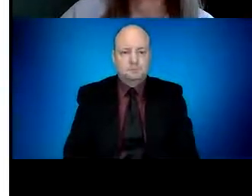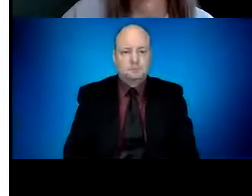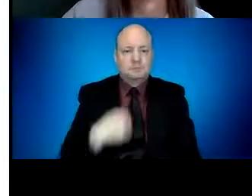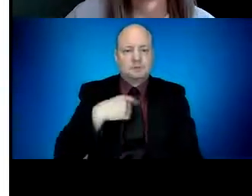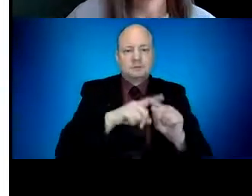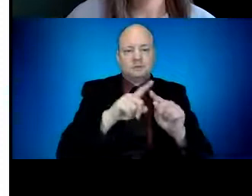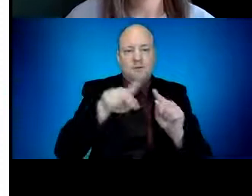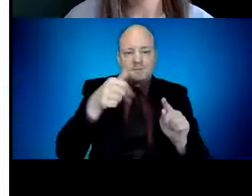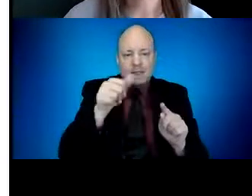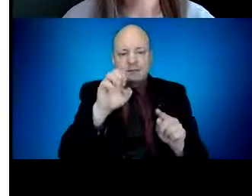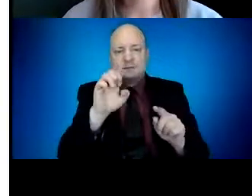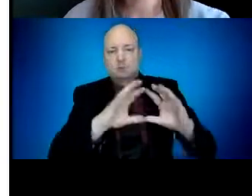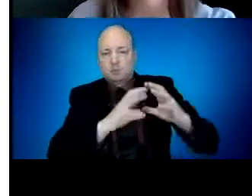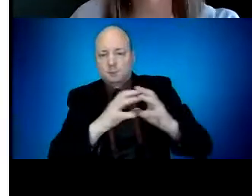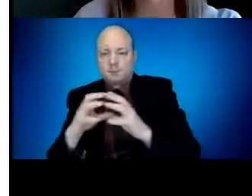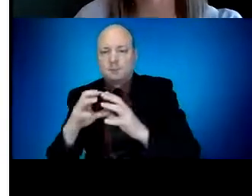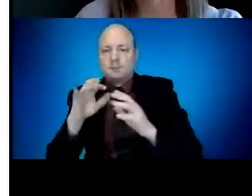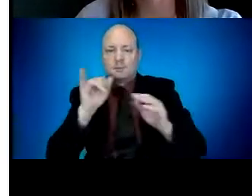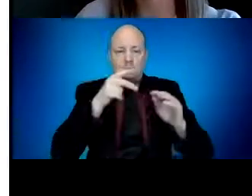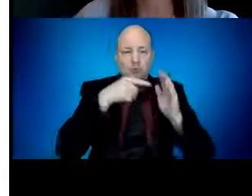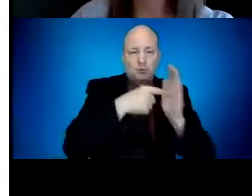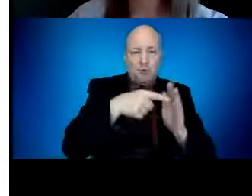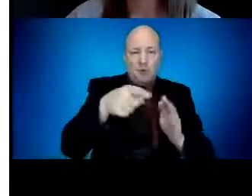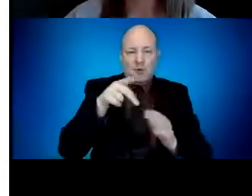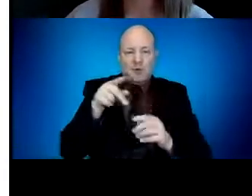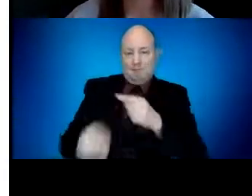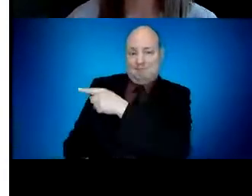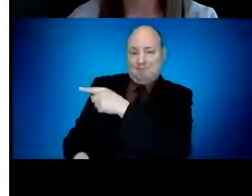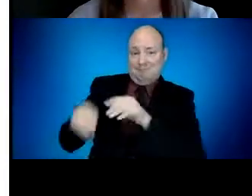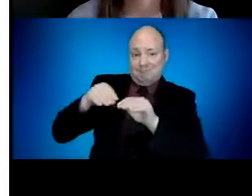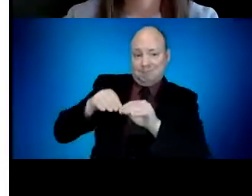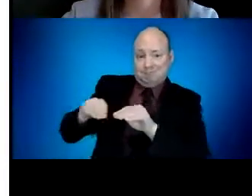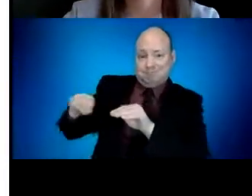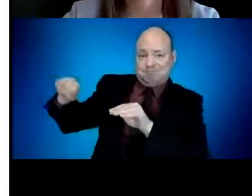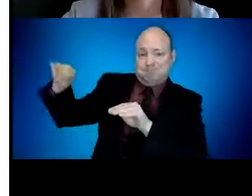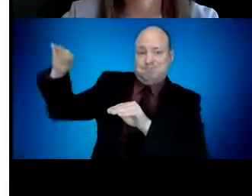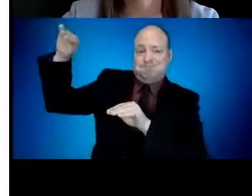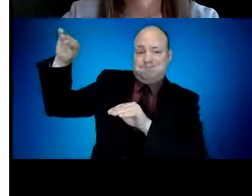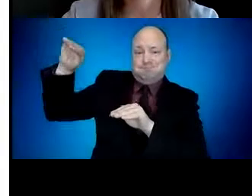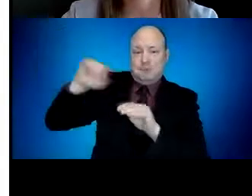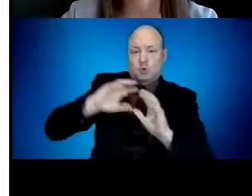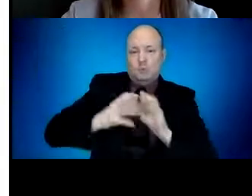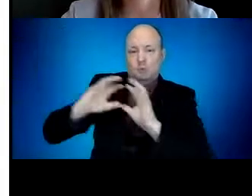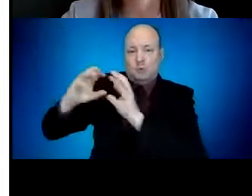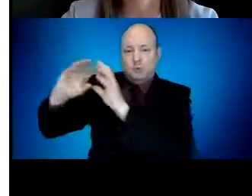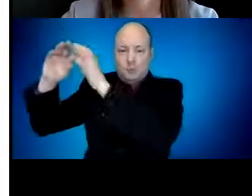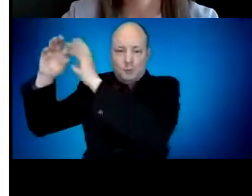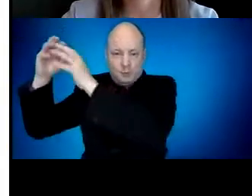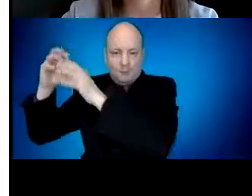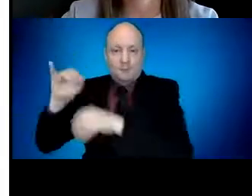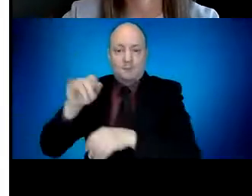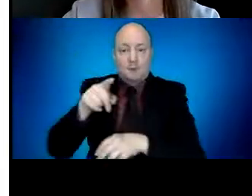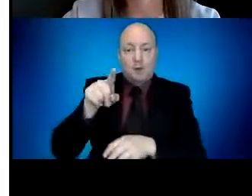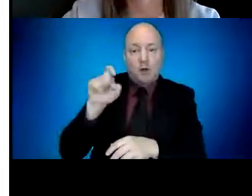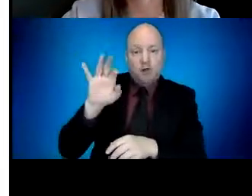projections are based on. For the coming week, Oregon will receive a total of 195,000 prime doses. Johnson & Johnson